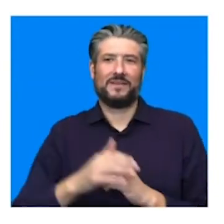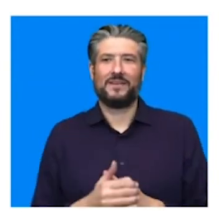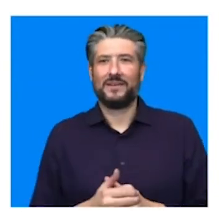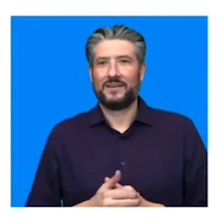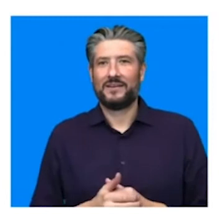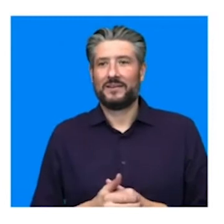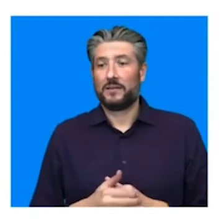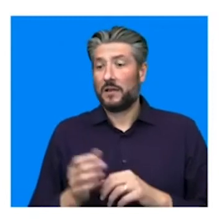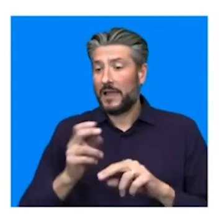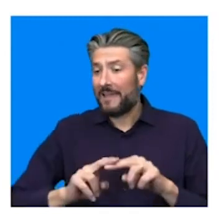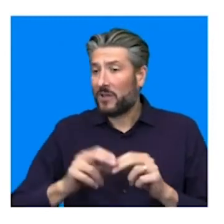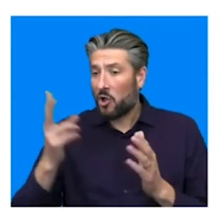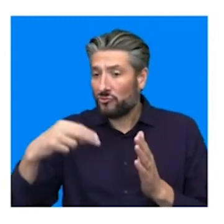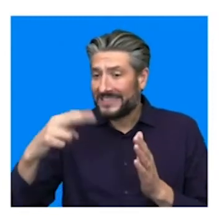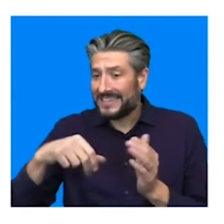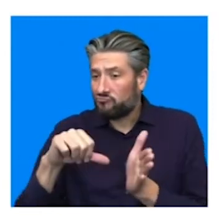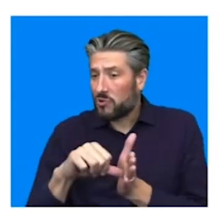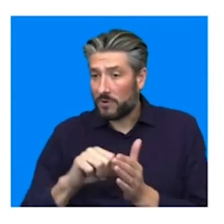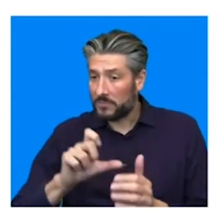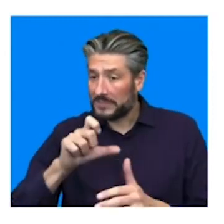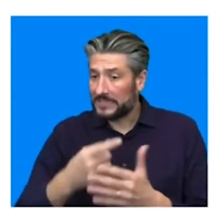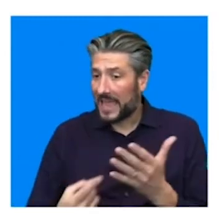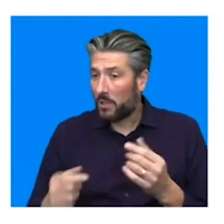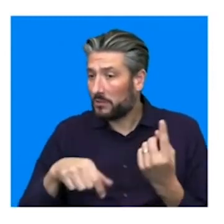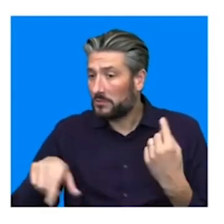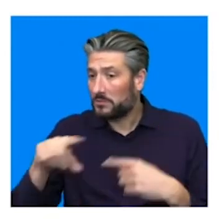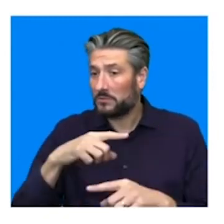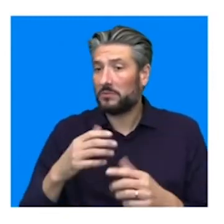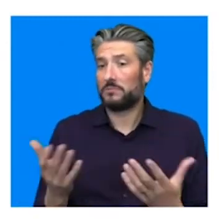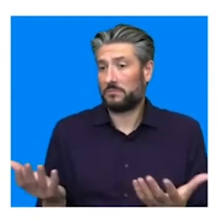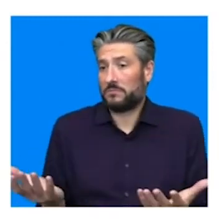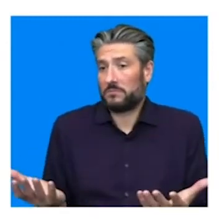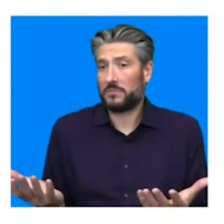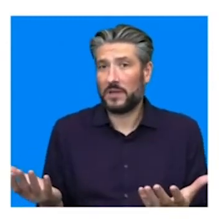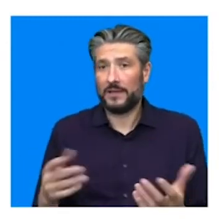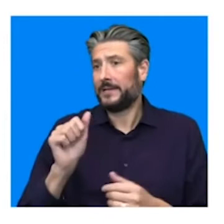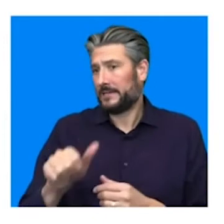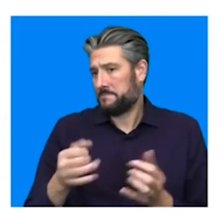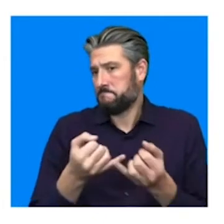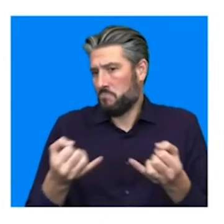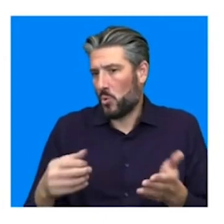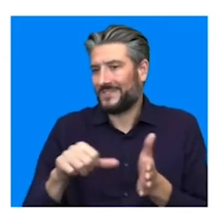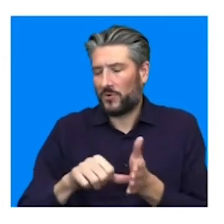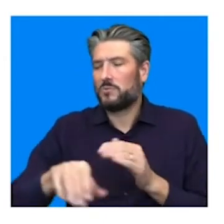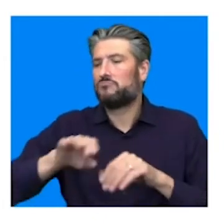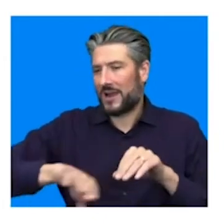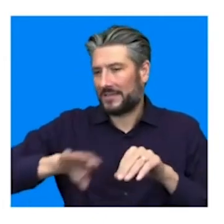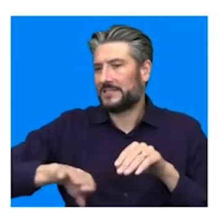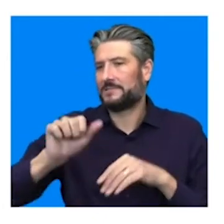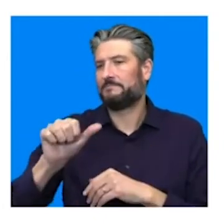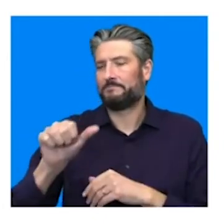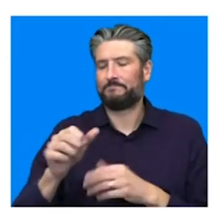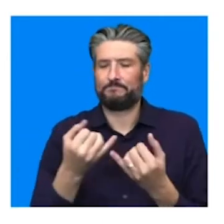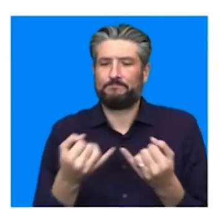disability, and I, of course, understand that if you have a disability, it makes it so much harder to practice. And then it's very